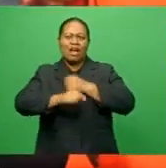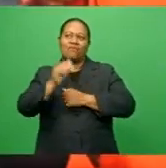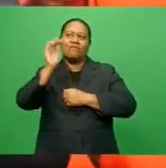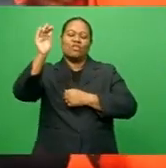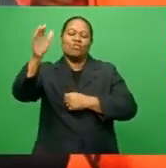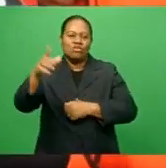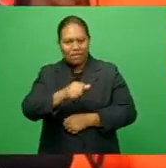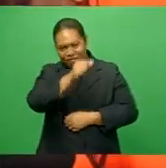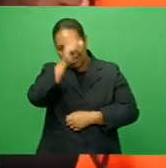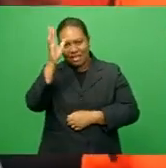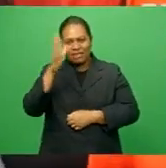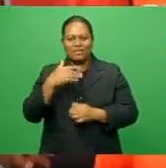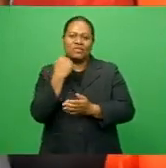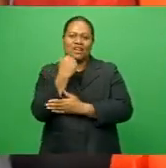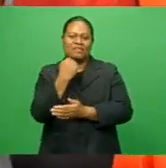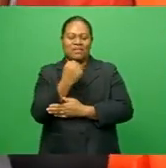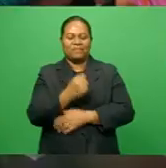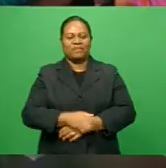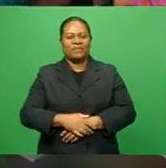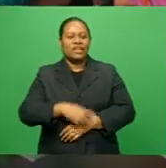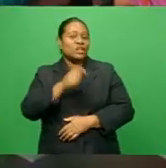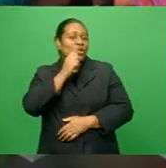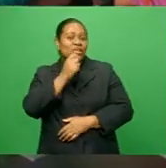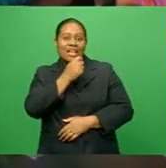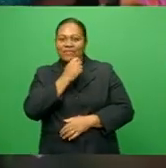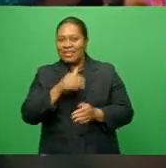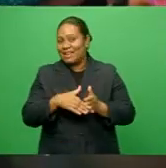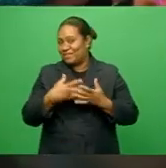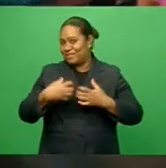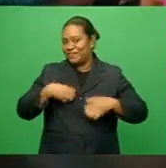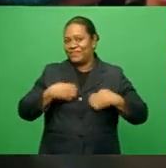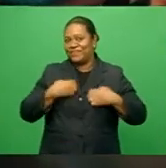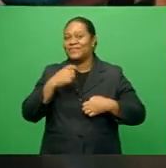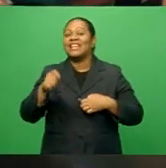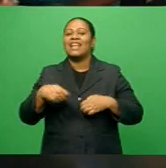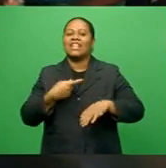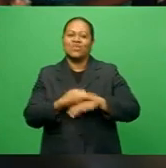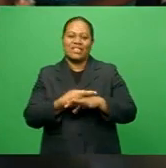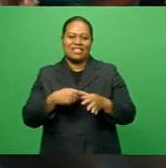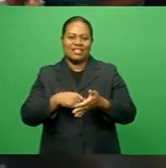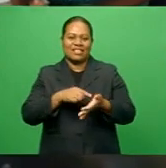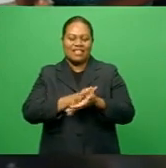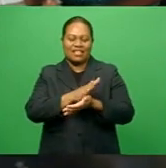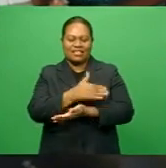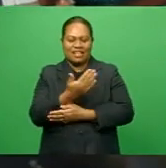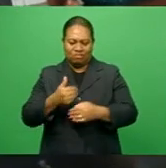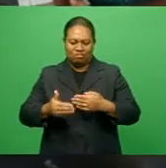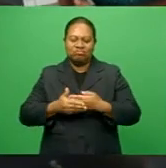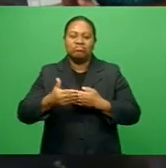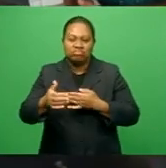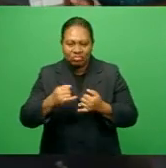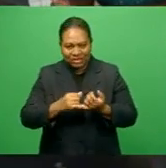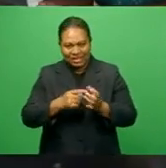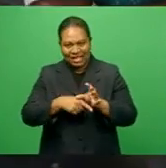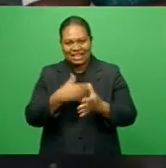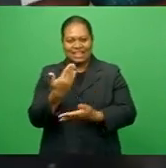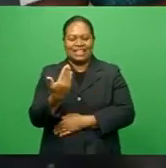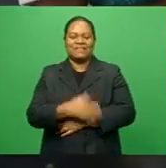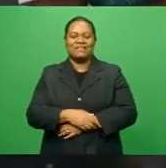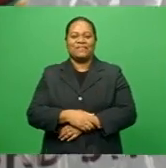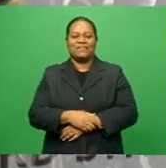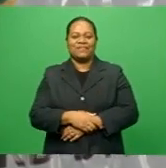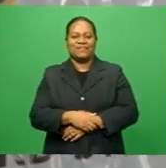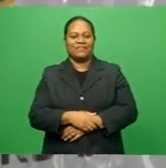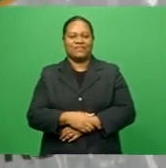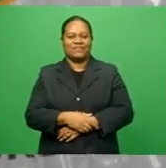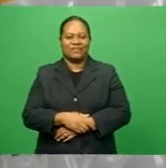future. The people of Tavuni can expect exciting rugby next Thursday through Saturday at Wairiki Grounds. Carlaini Tavi,